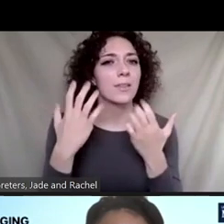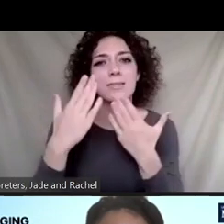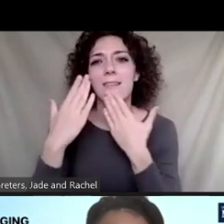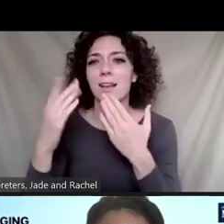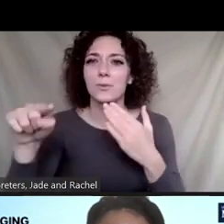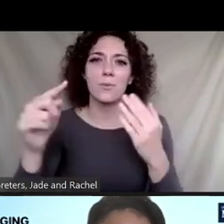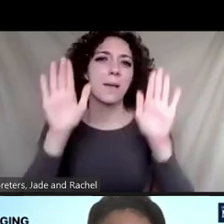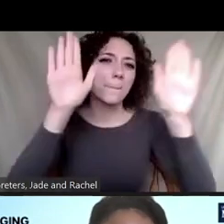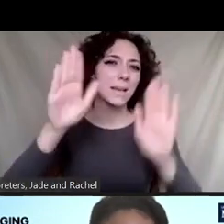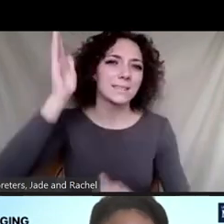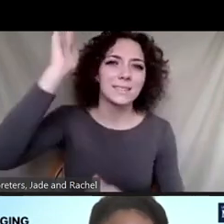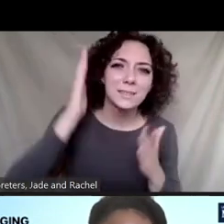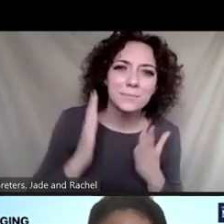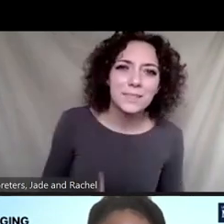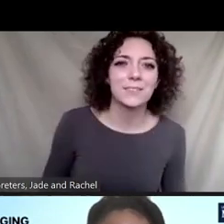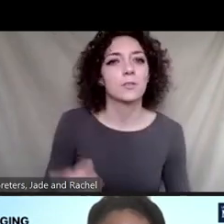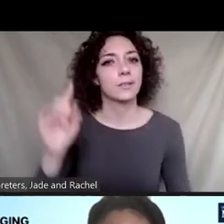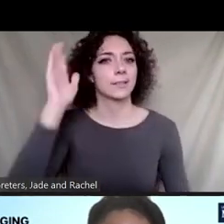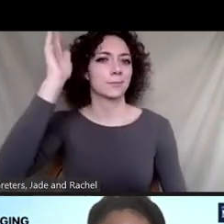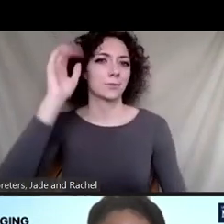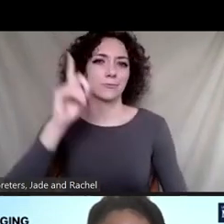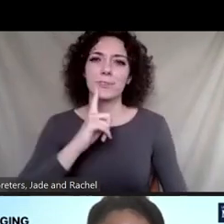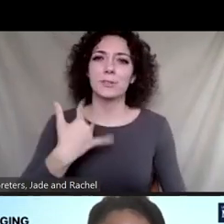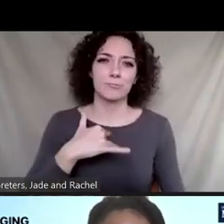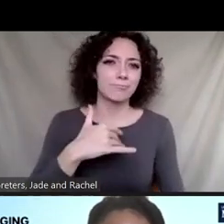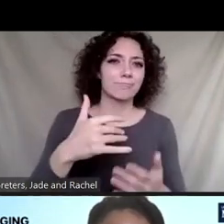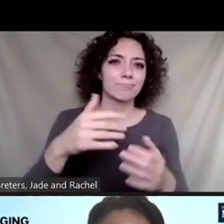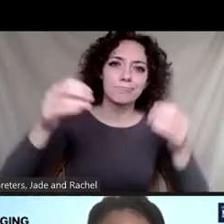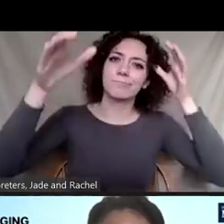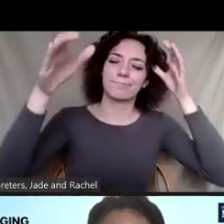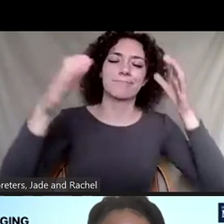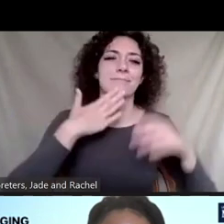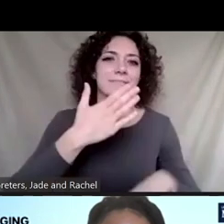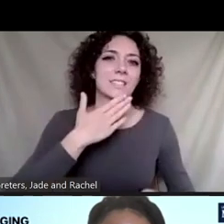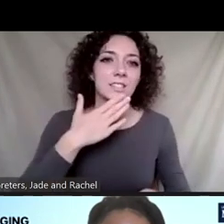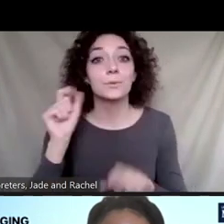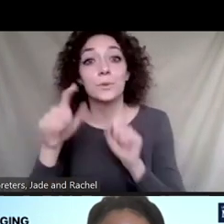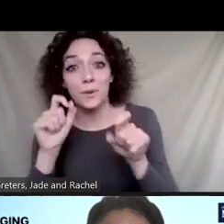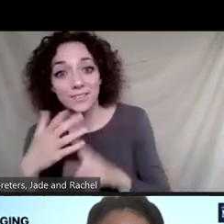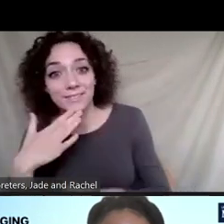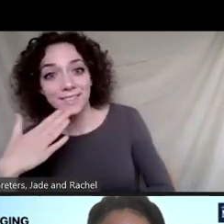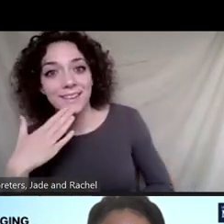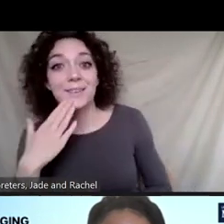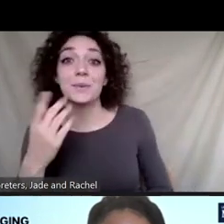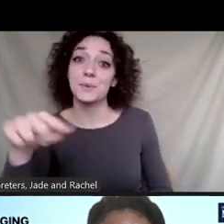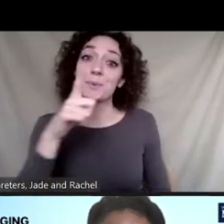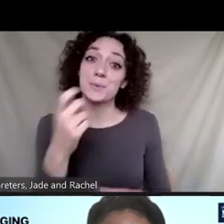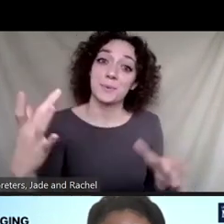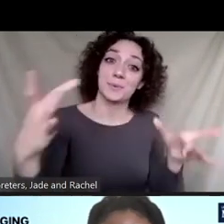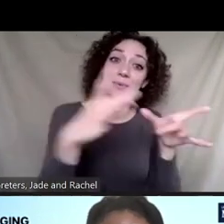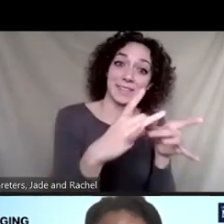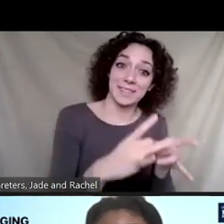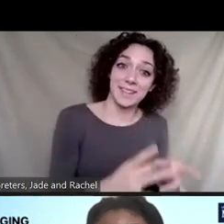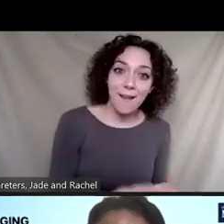for their insightful presentations and answering questions. We appreciate all of our attendees on Zoom or YouTube today or later asynchronously.